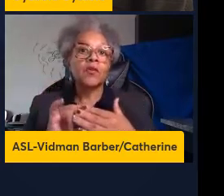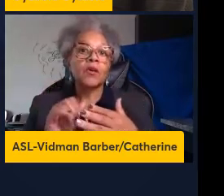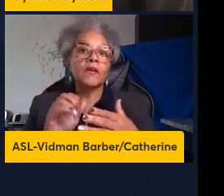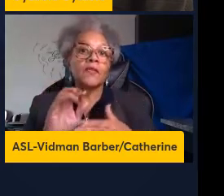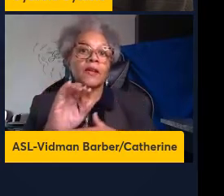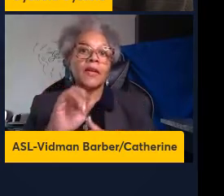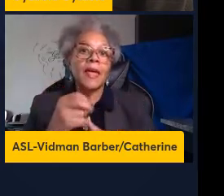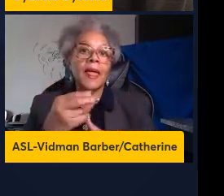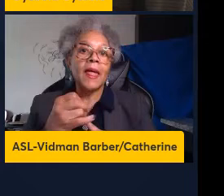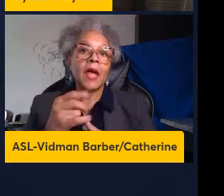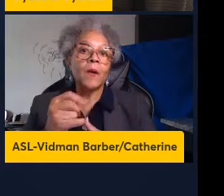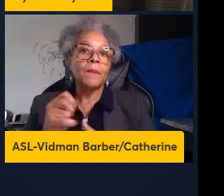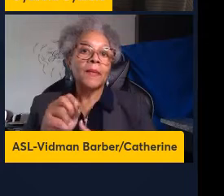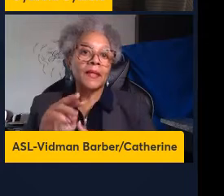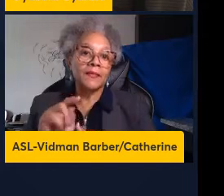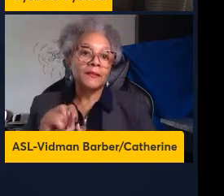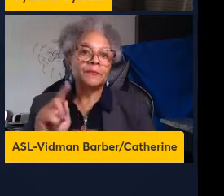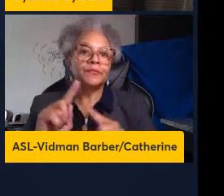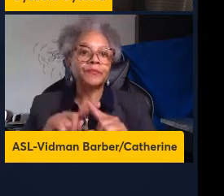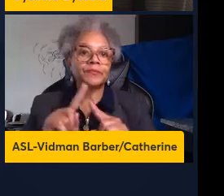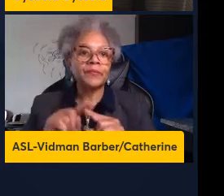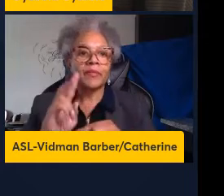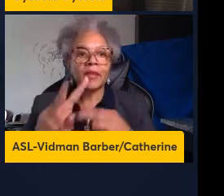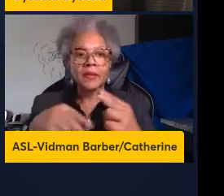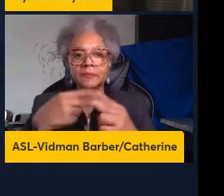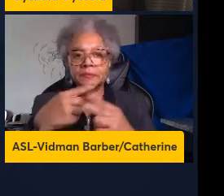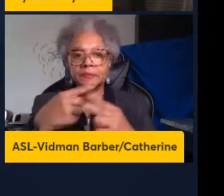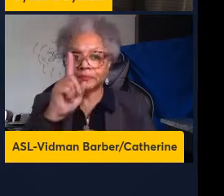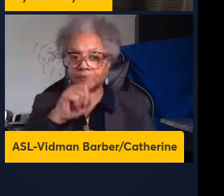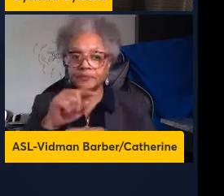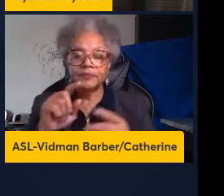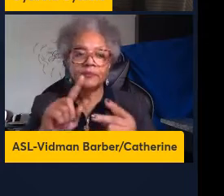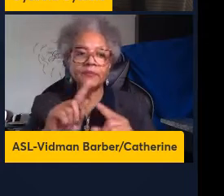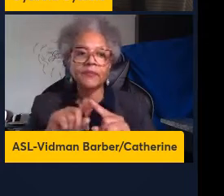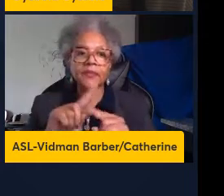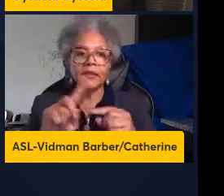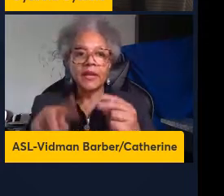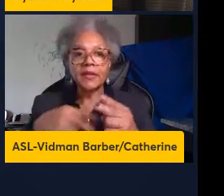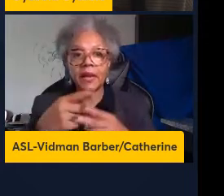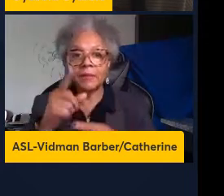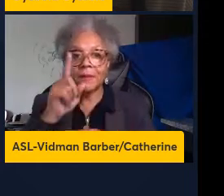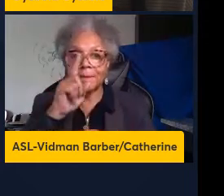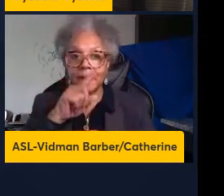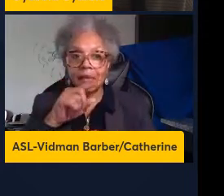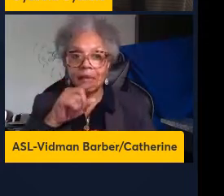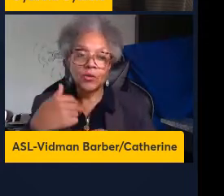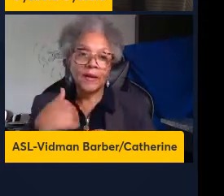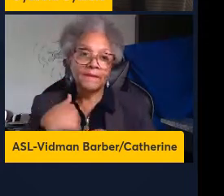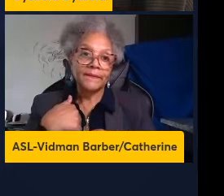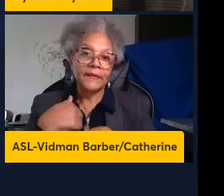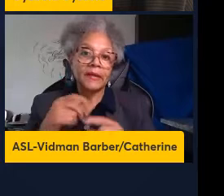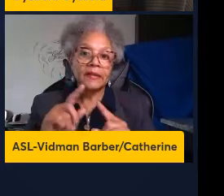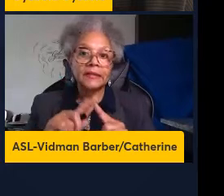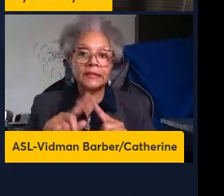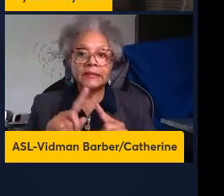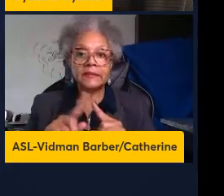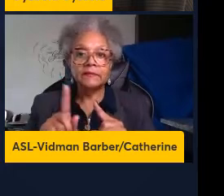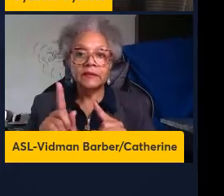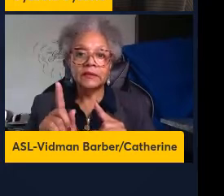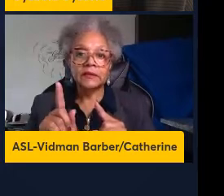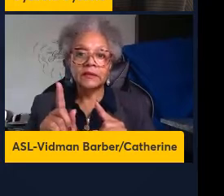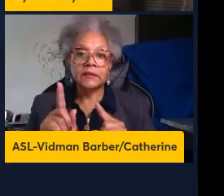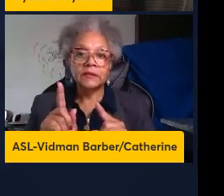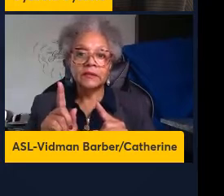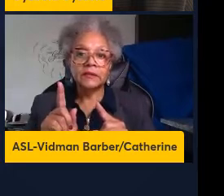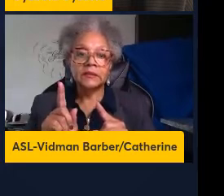different strain of mice when we look at different strain of mice you have differences in warm